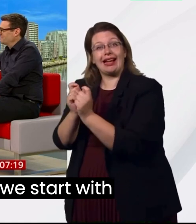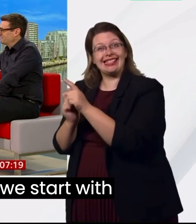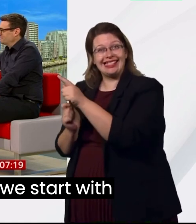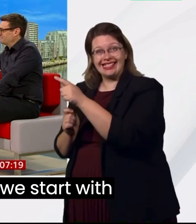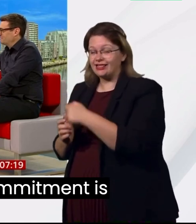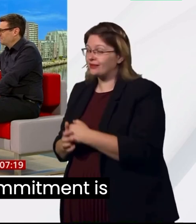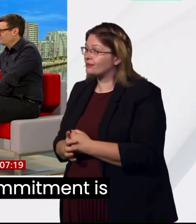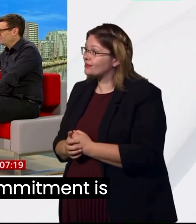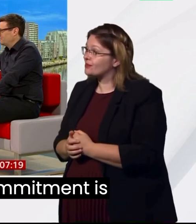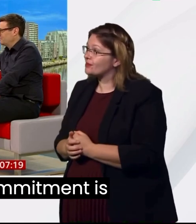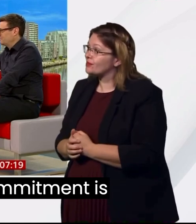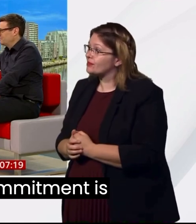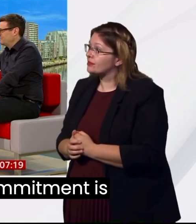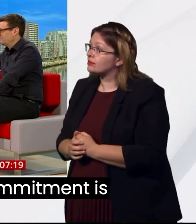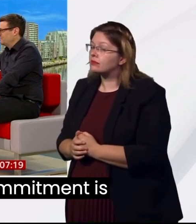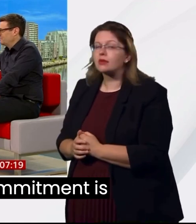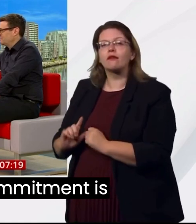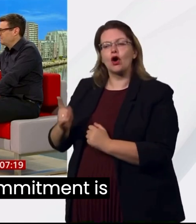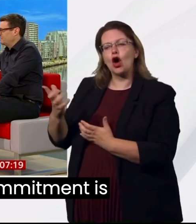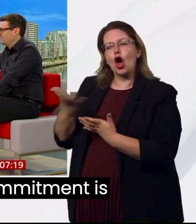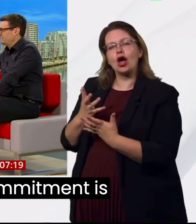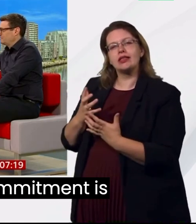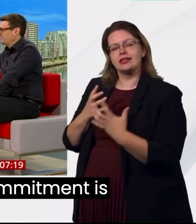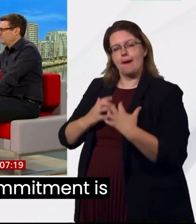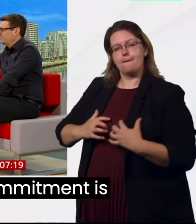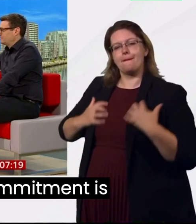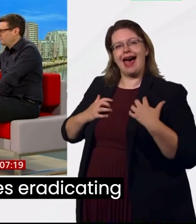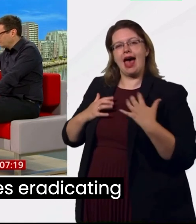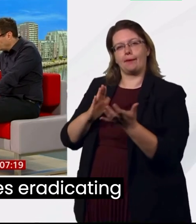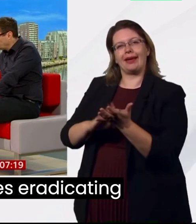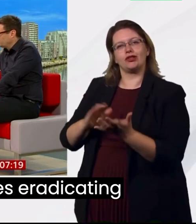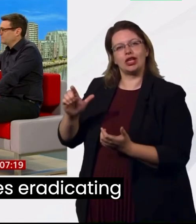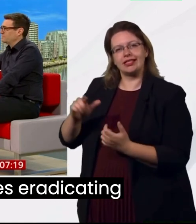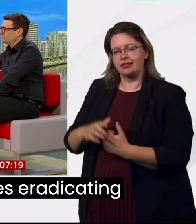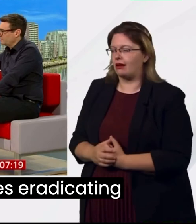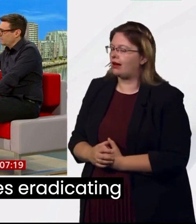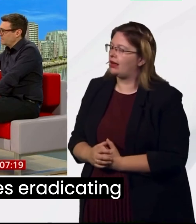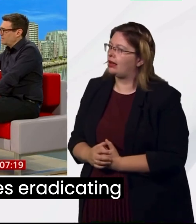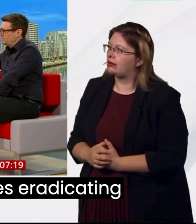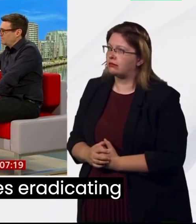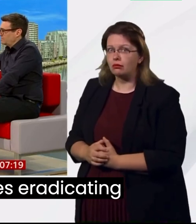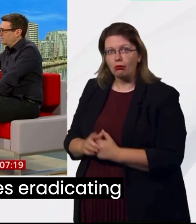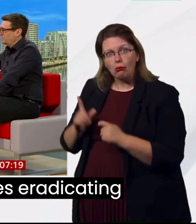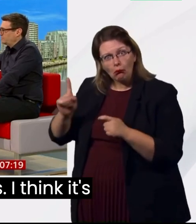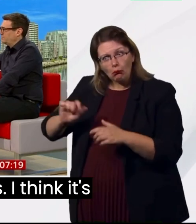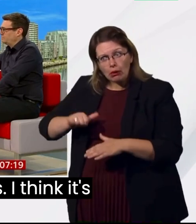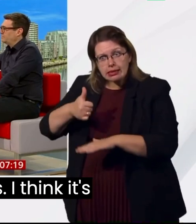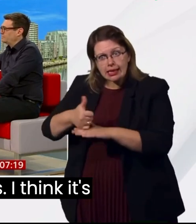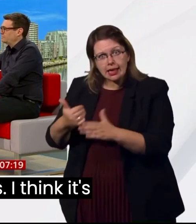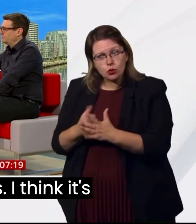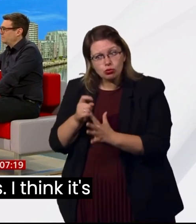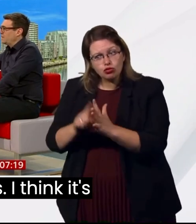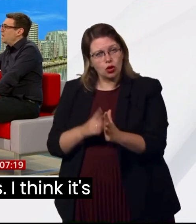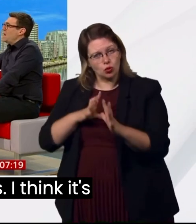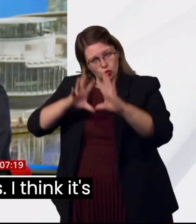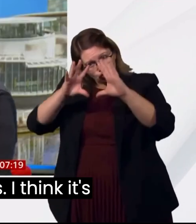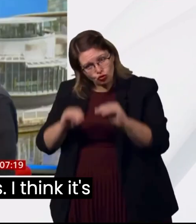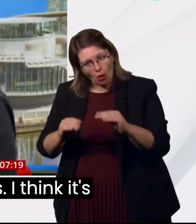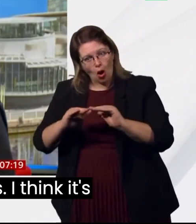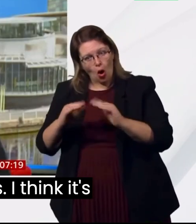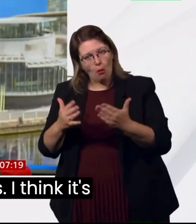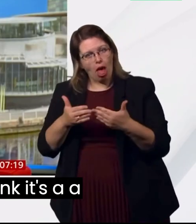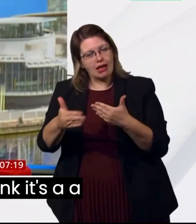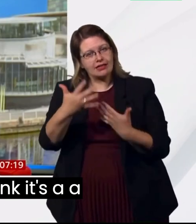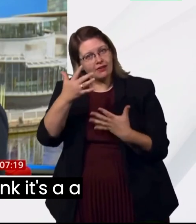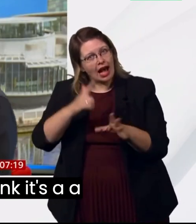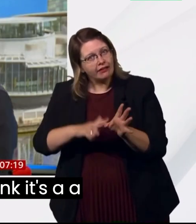Burnham, if we start with you, how significant a commitment is this from the Prince of Wales, eradicating homelessness, he says? I